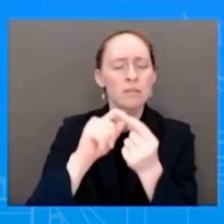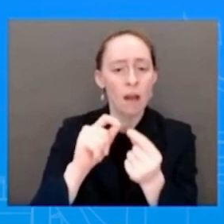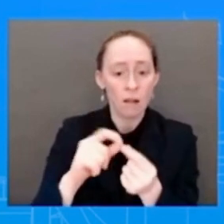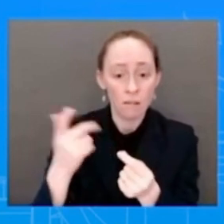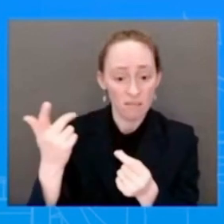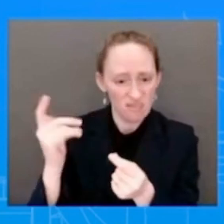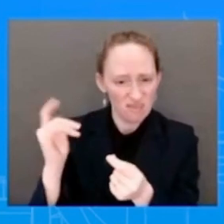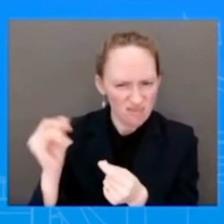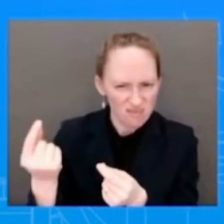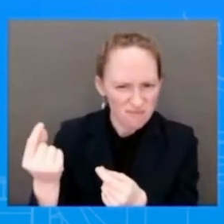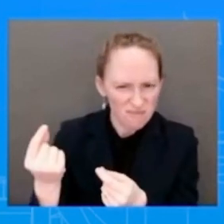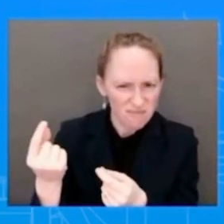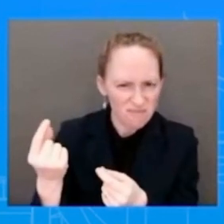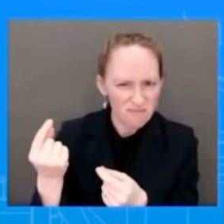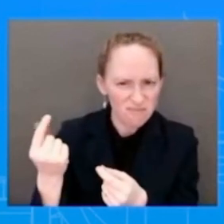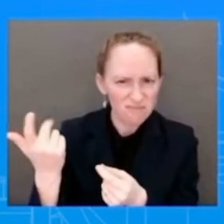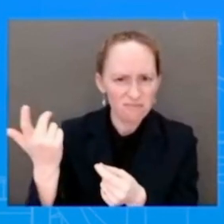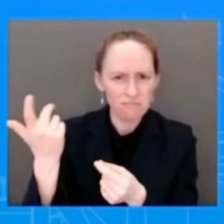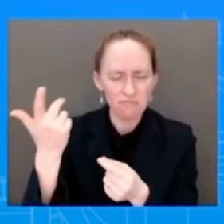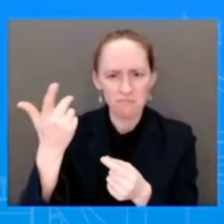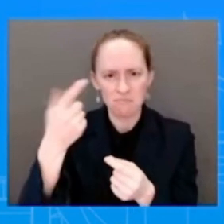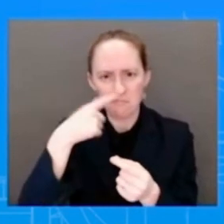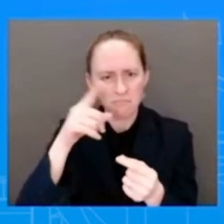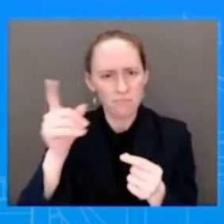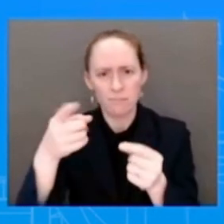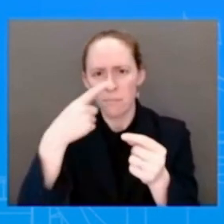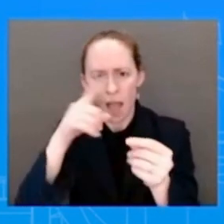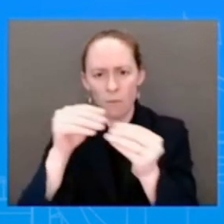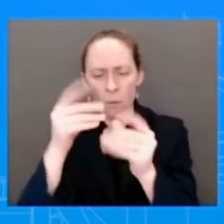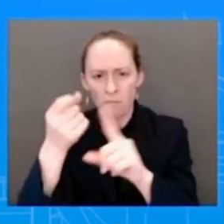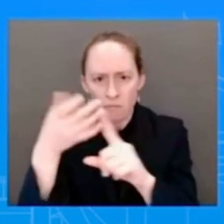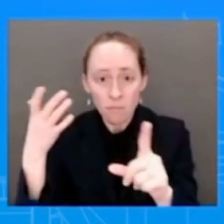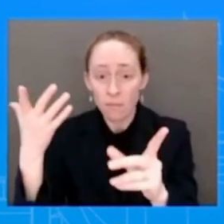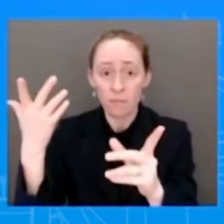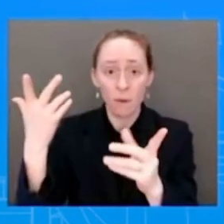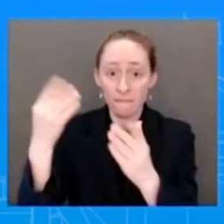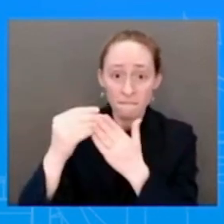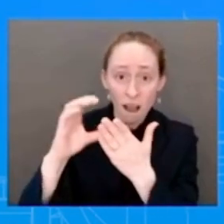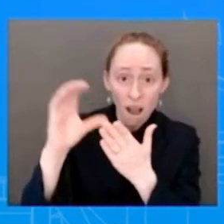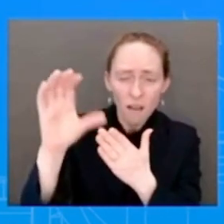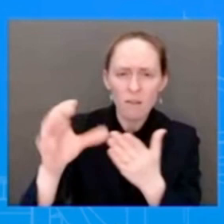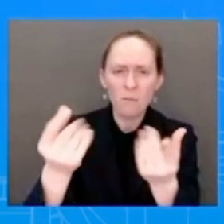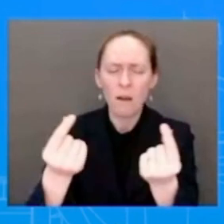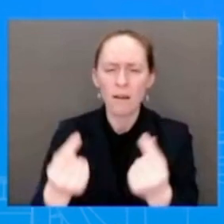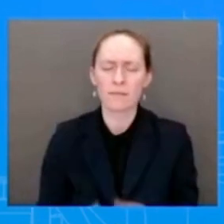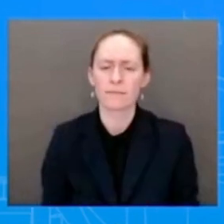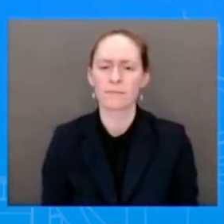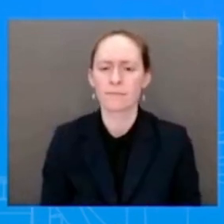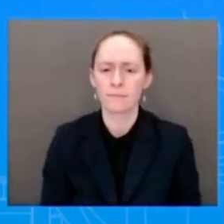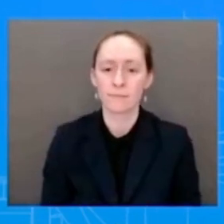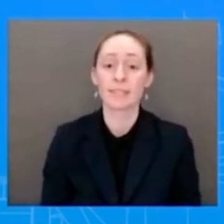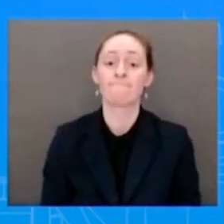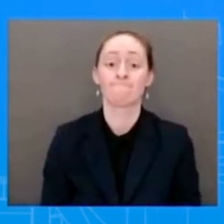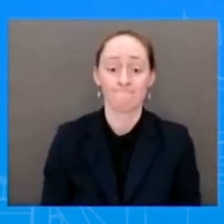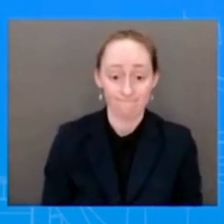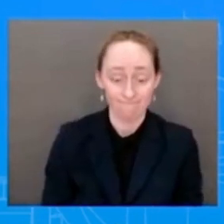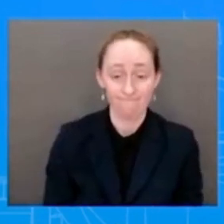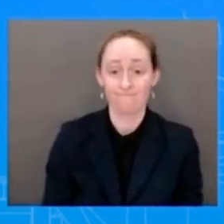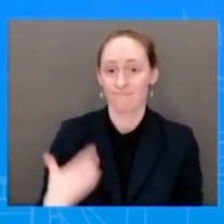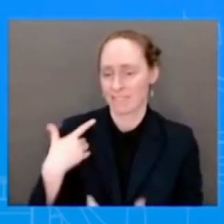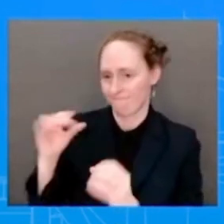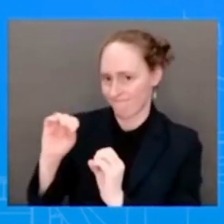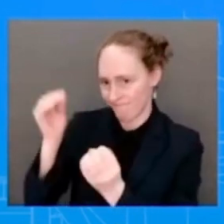coming weeks? Will it require more funding? So, good question. Don't have anything to share with you at this time. What I can commit to you and what